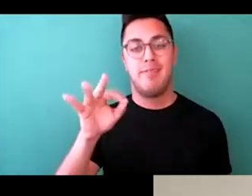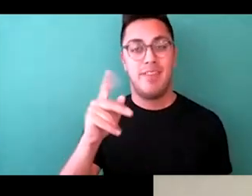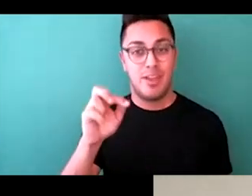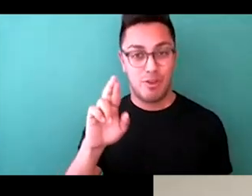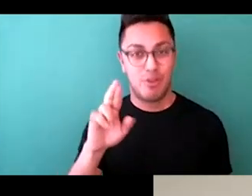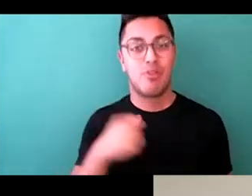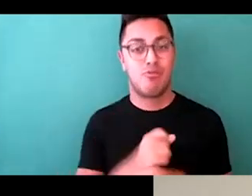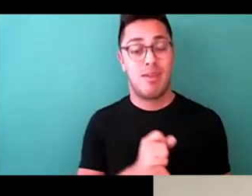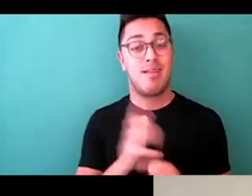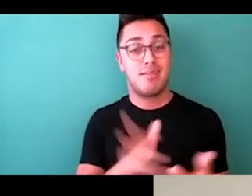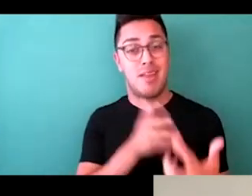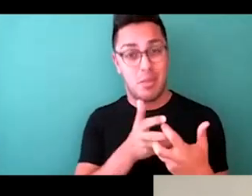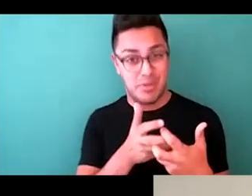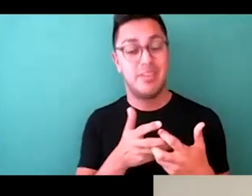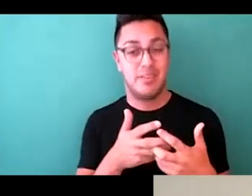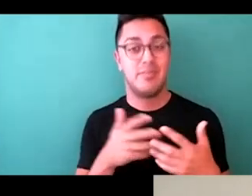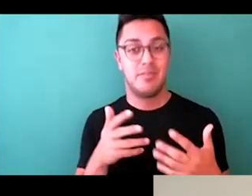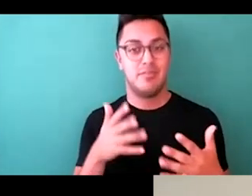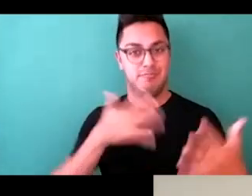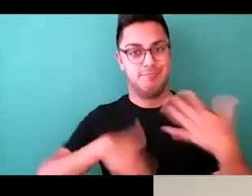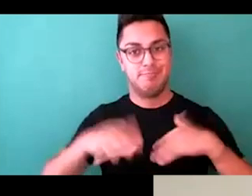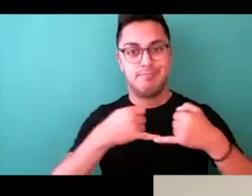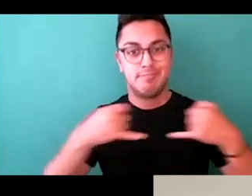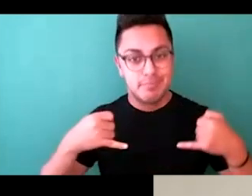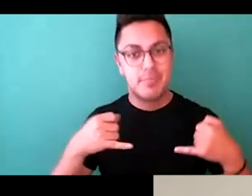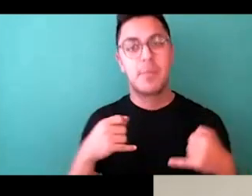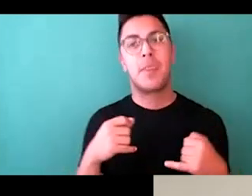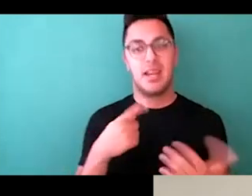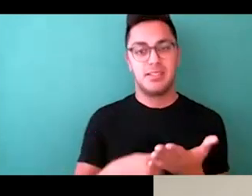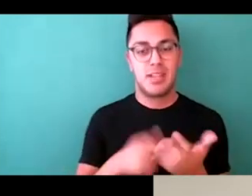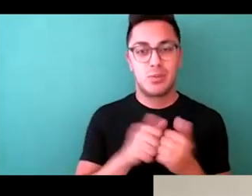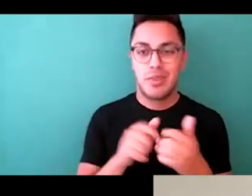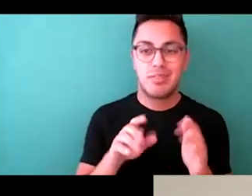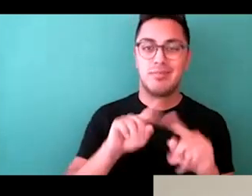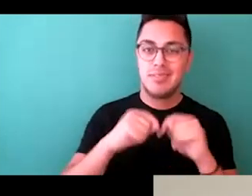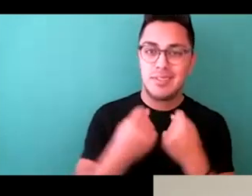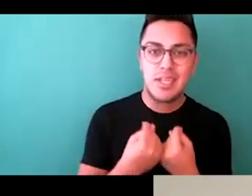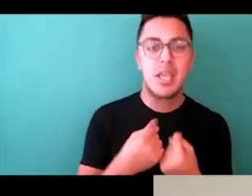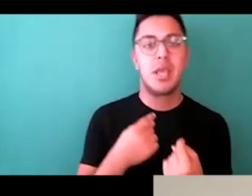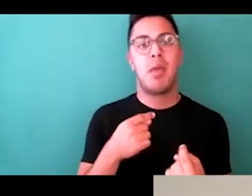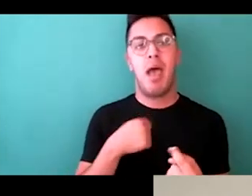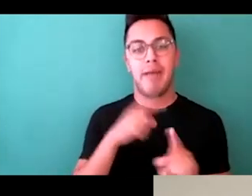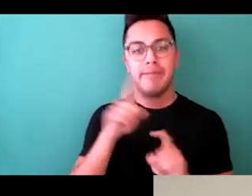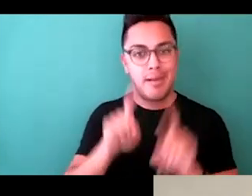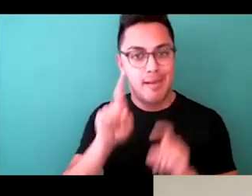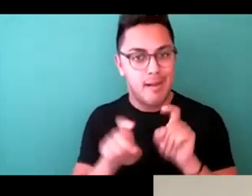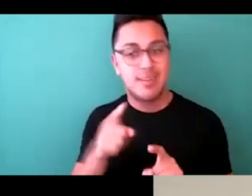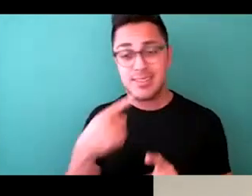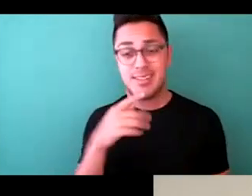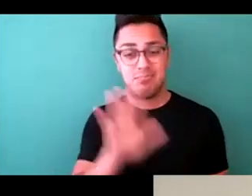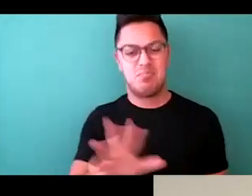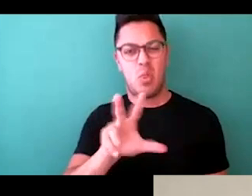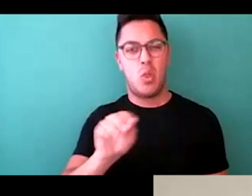their design and sales team, because I really dig in deep to see what's going on within the brand, they told me that like about 30% of their